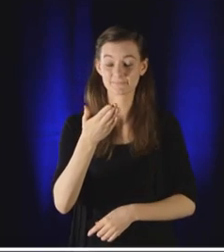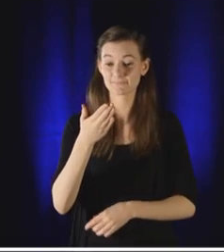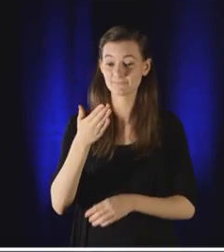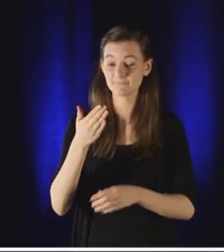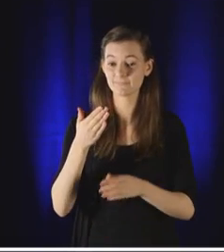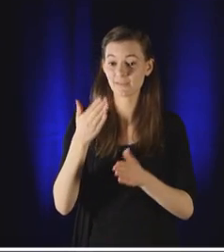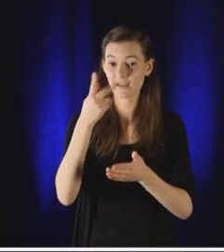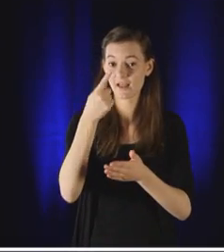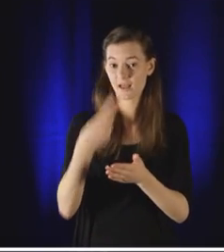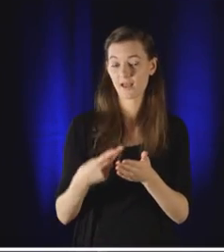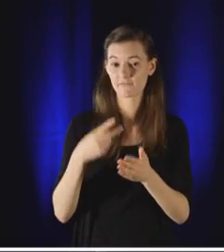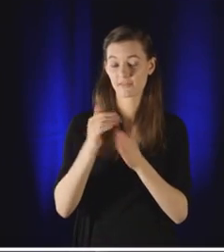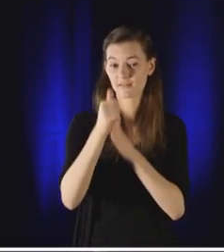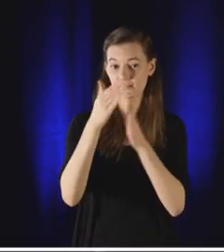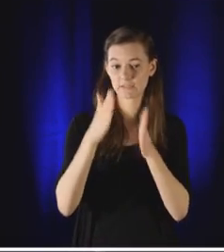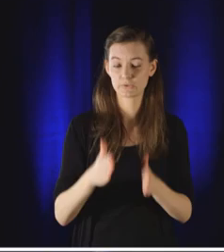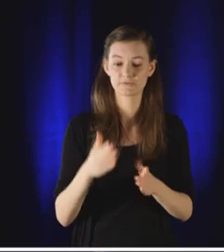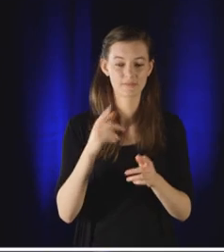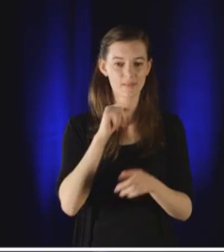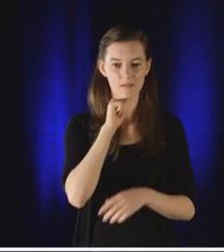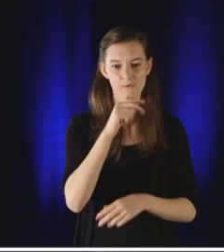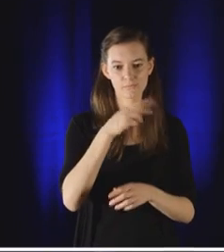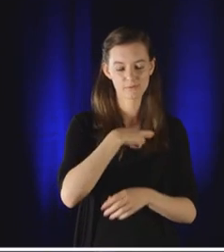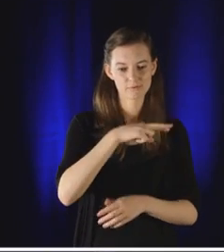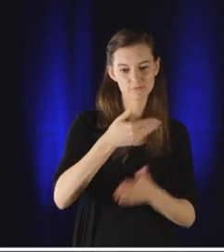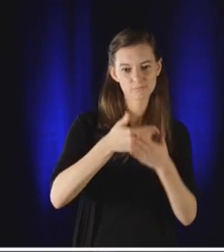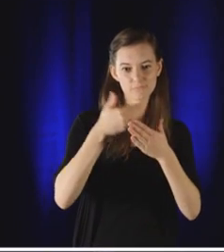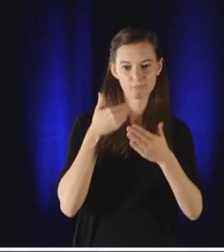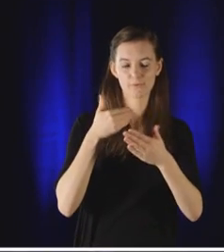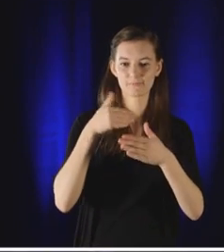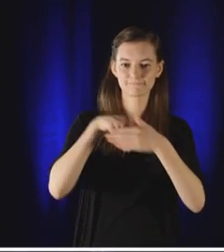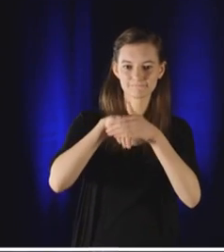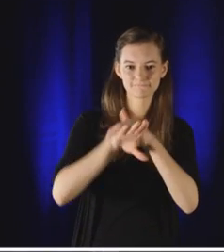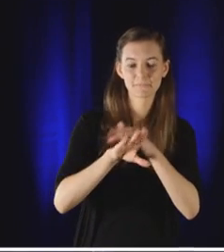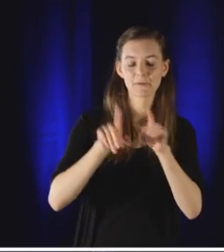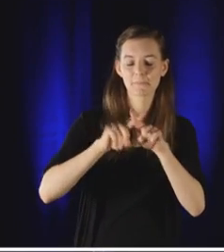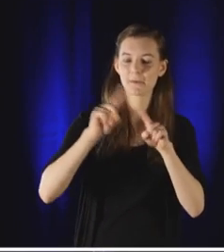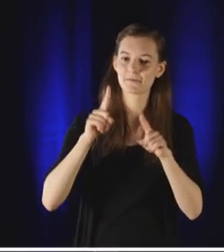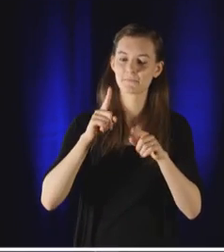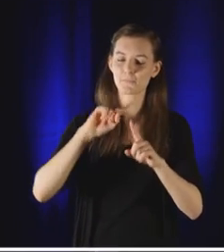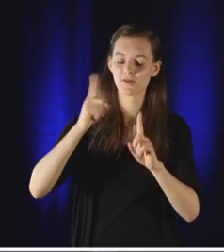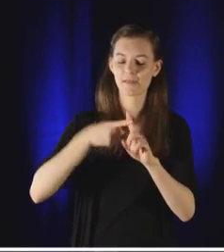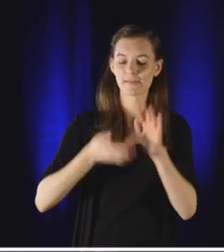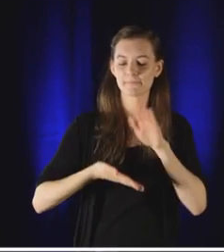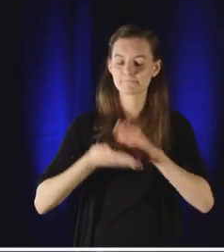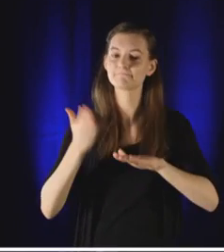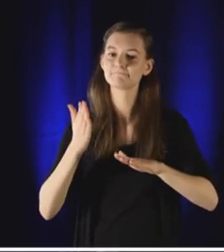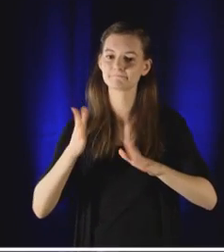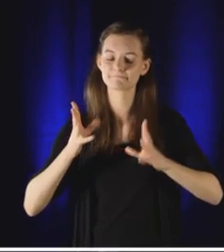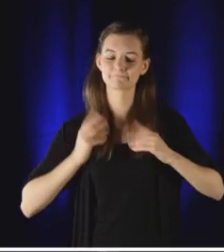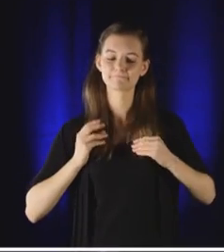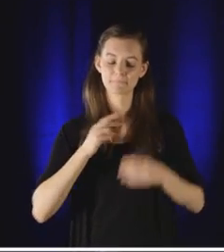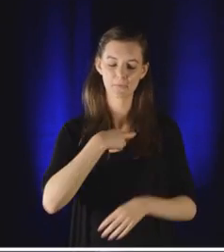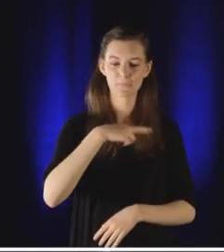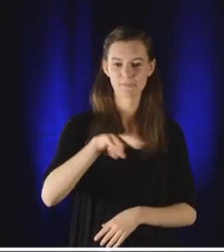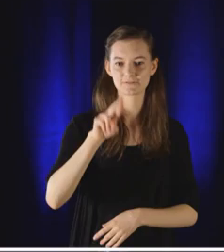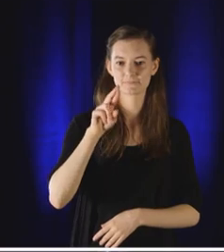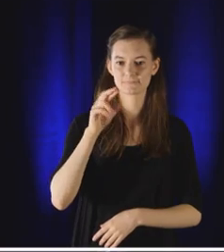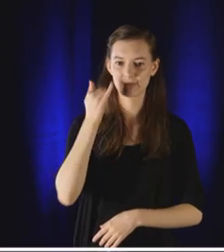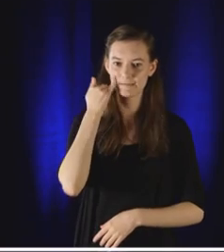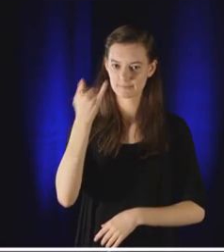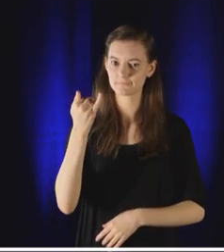Half of those men were not even religious when they were captured, but they had converted to ISIS ideology by the time they got out.